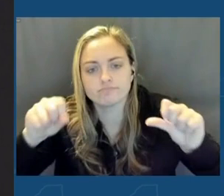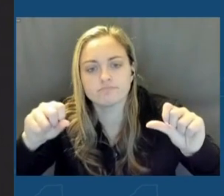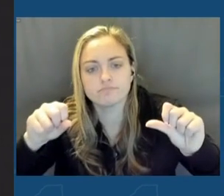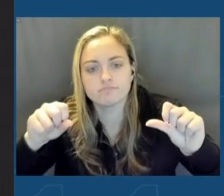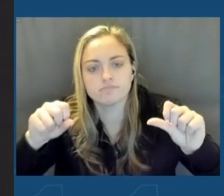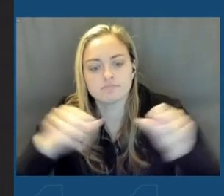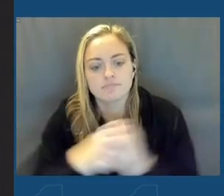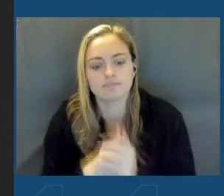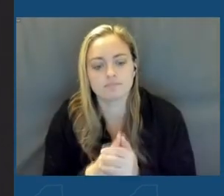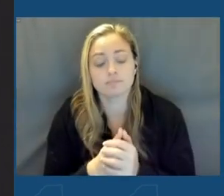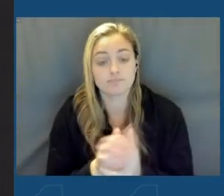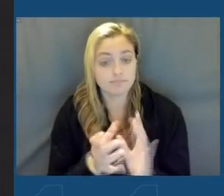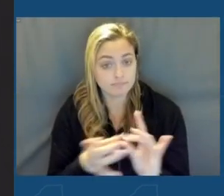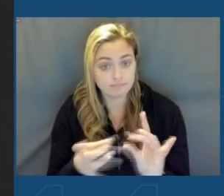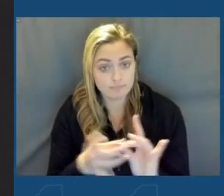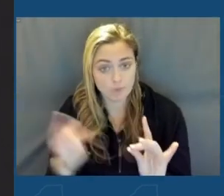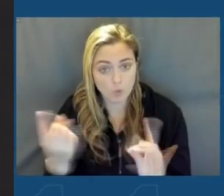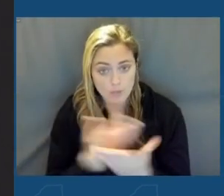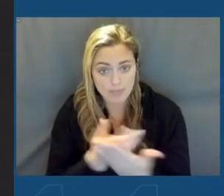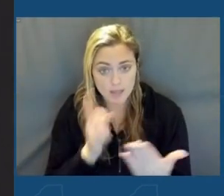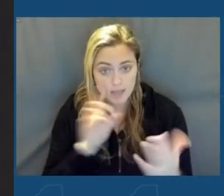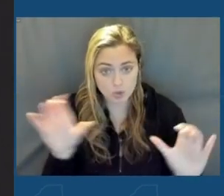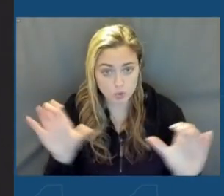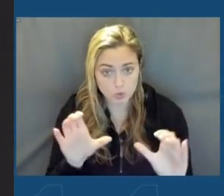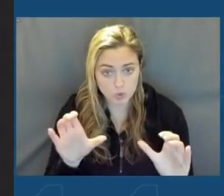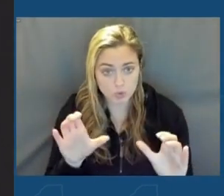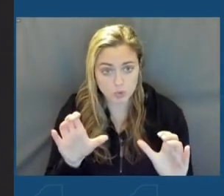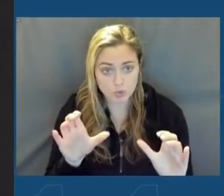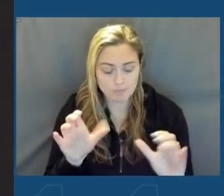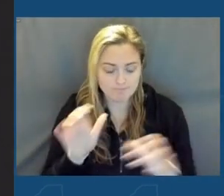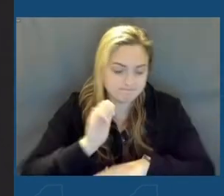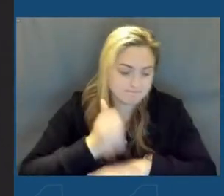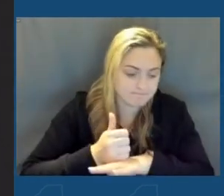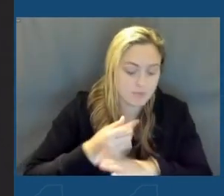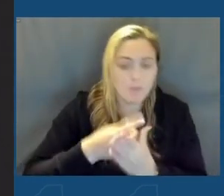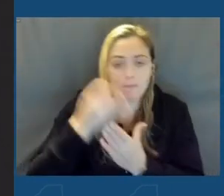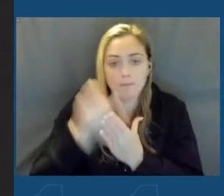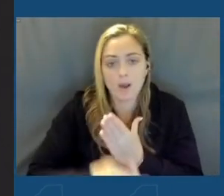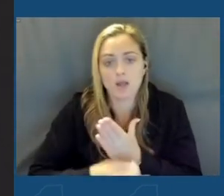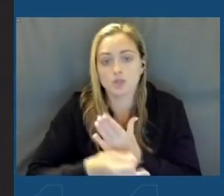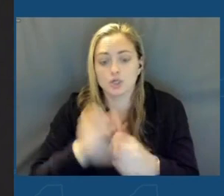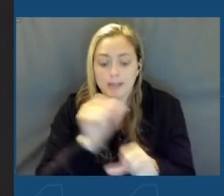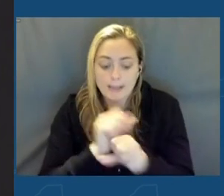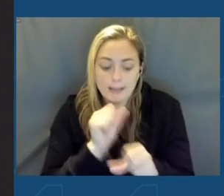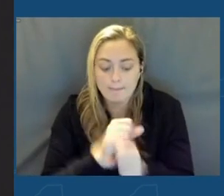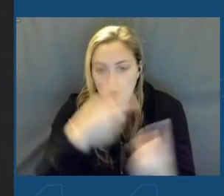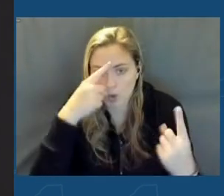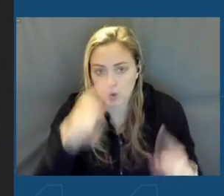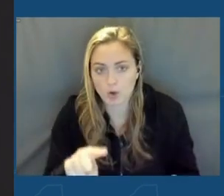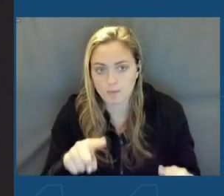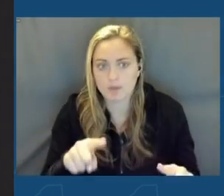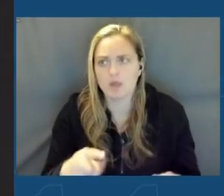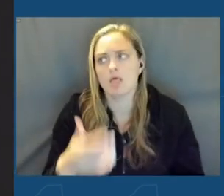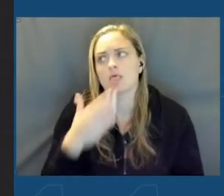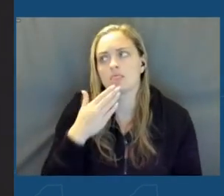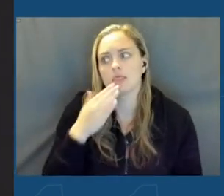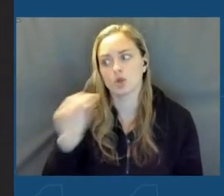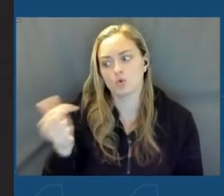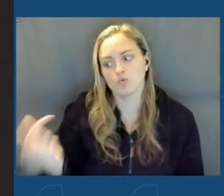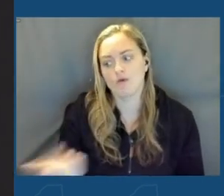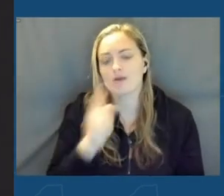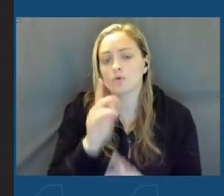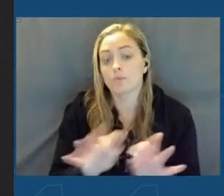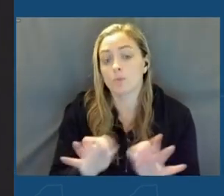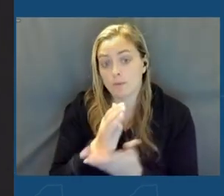And as I mentioned, one of the things we had to overcome was getting a solid project labor agreement in place. Greg Lansett, thank you. You were an important part of this.